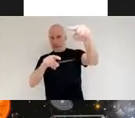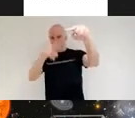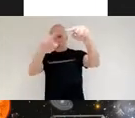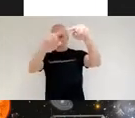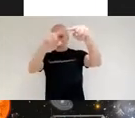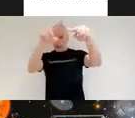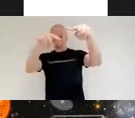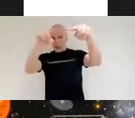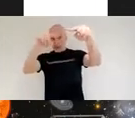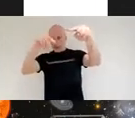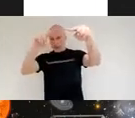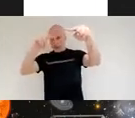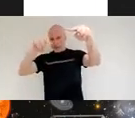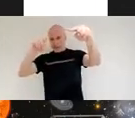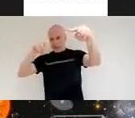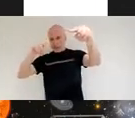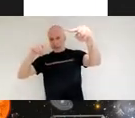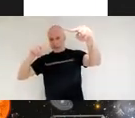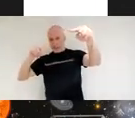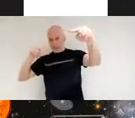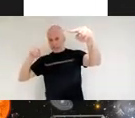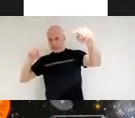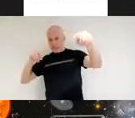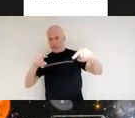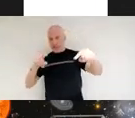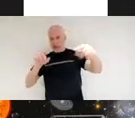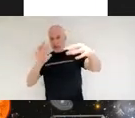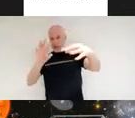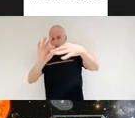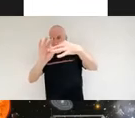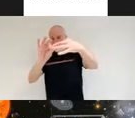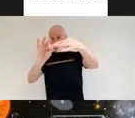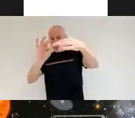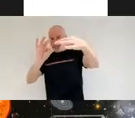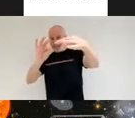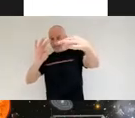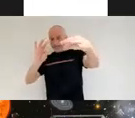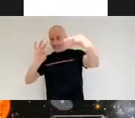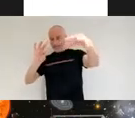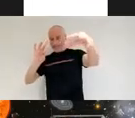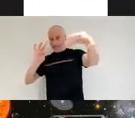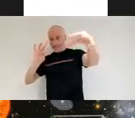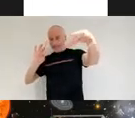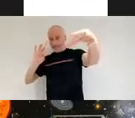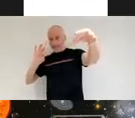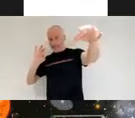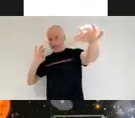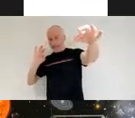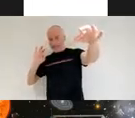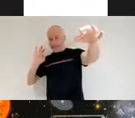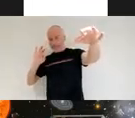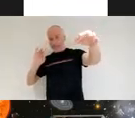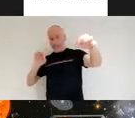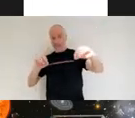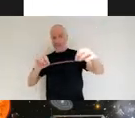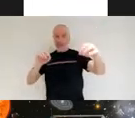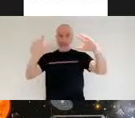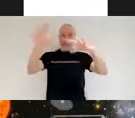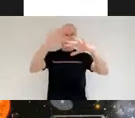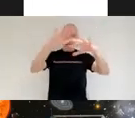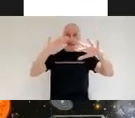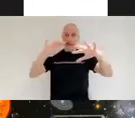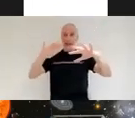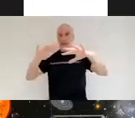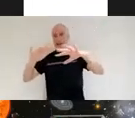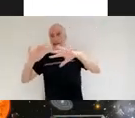that on a rubber band and then you pull that rubber band to simulate that expansion of space and time then what